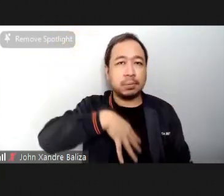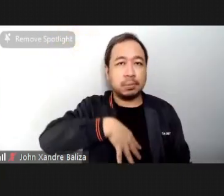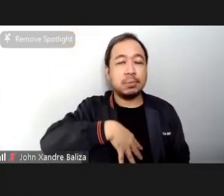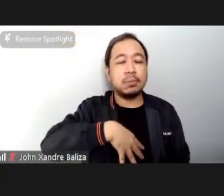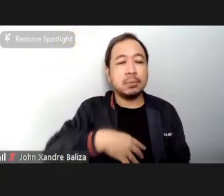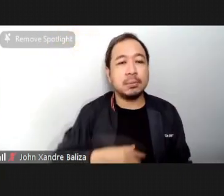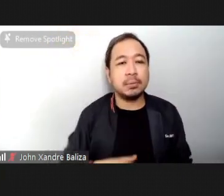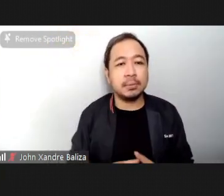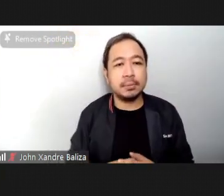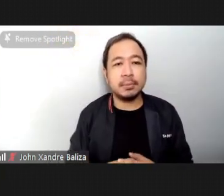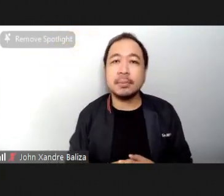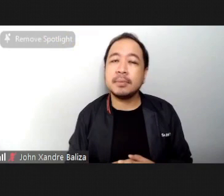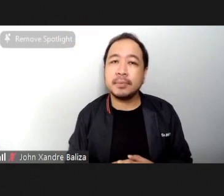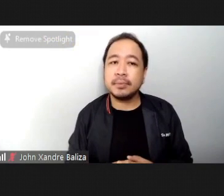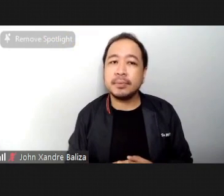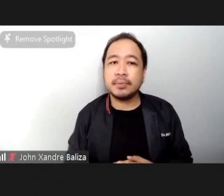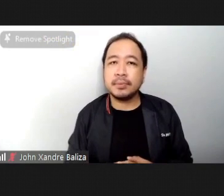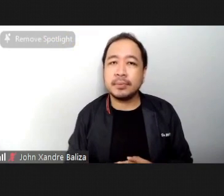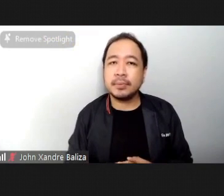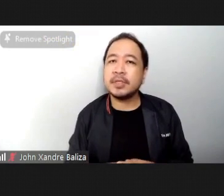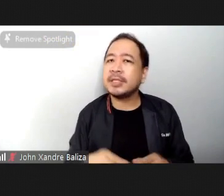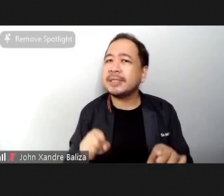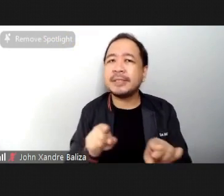As if you're in the shower.